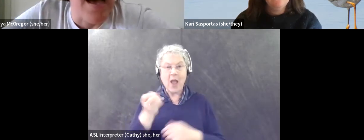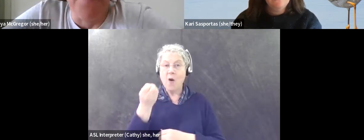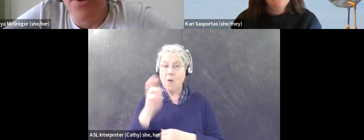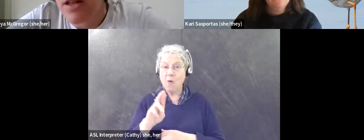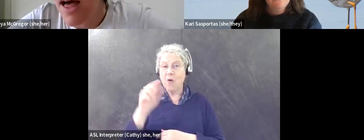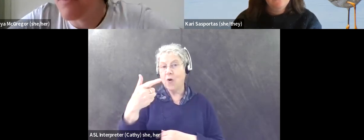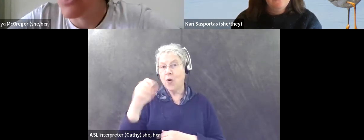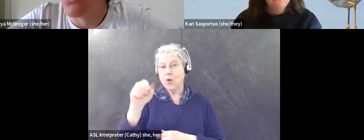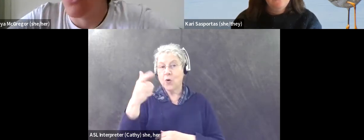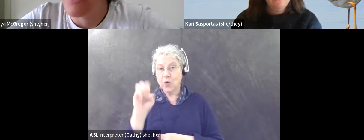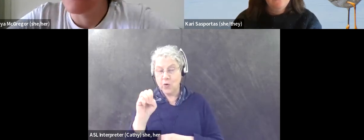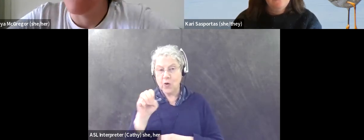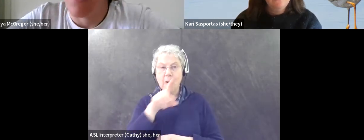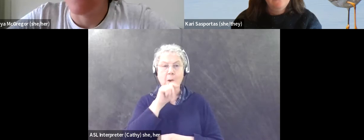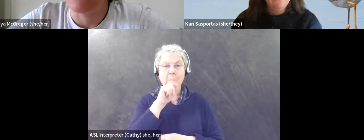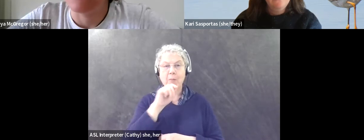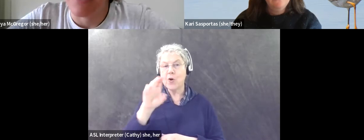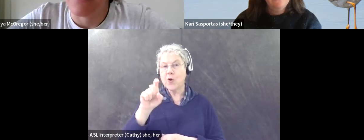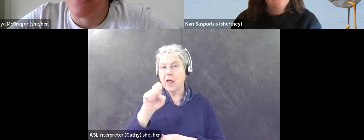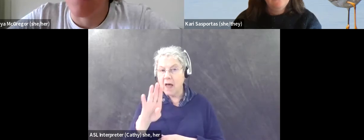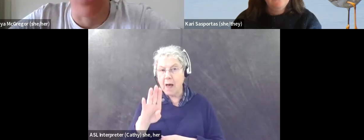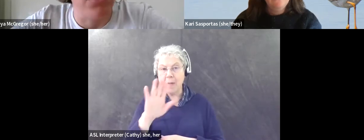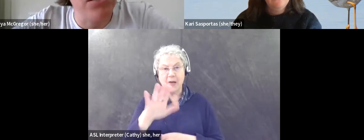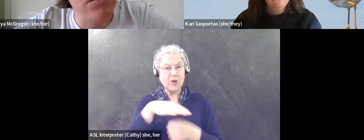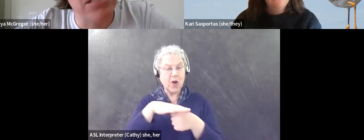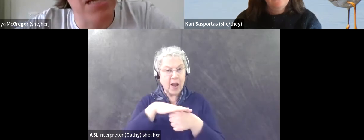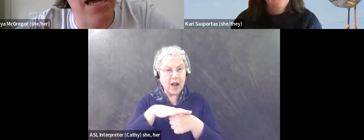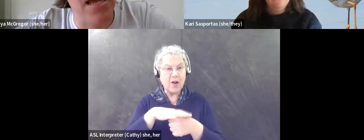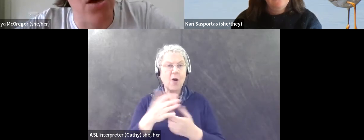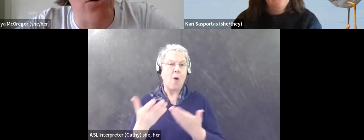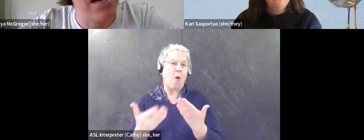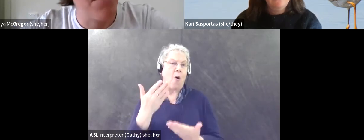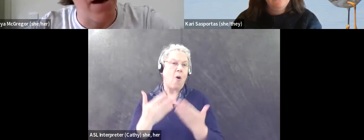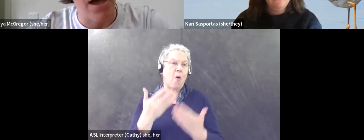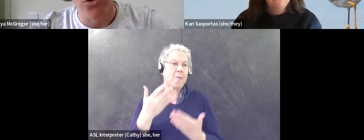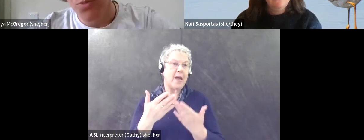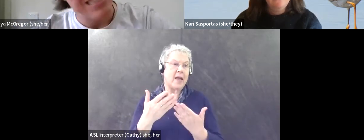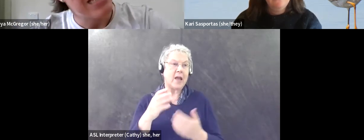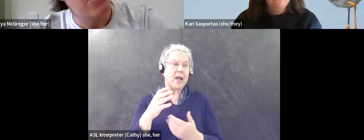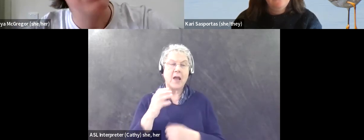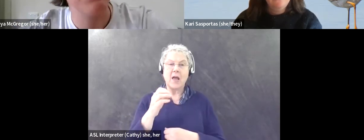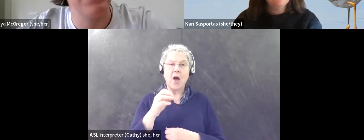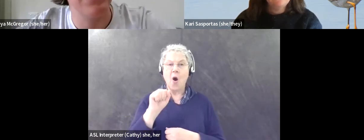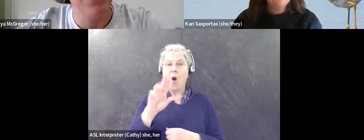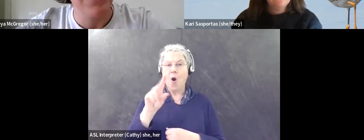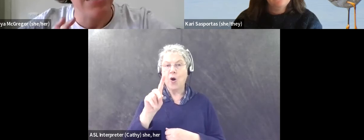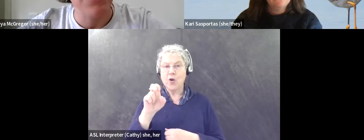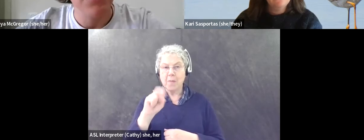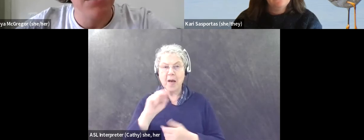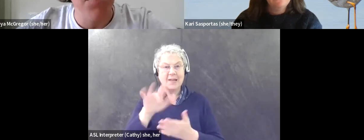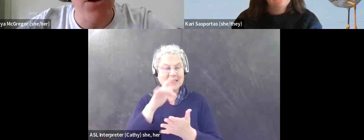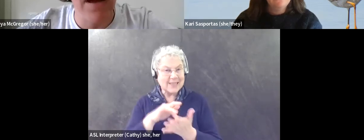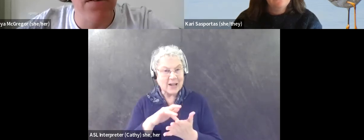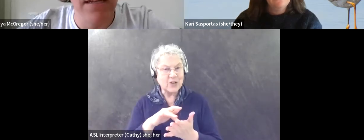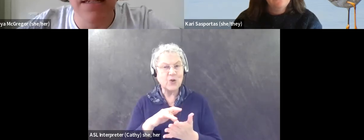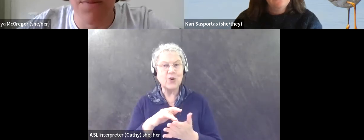um, bird clubs, or there might be a state, um, or ethological society or a nearby Audubon center or something. And yes,